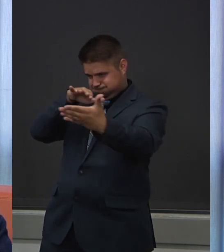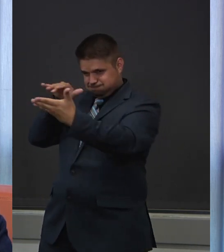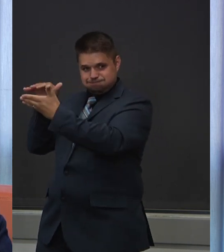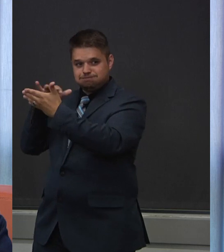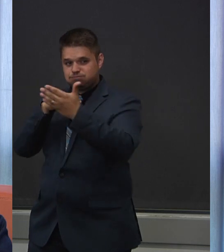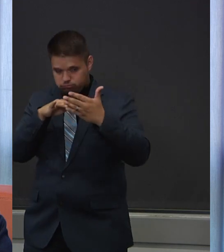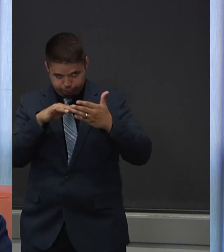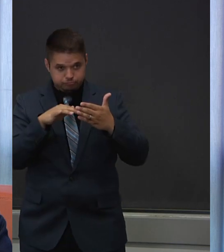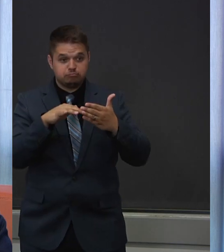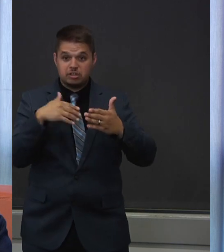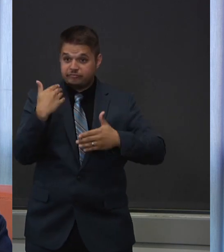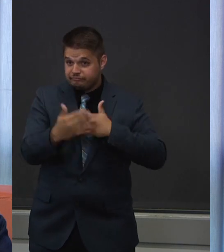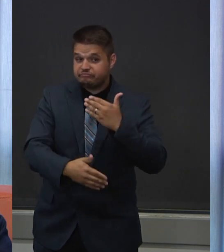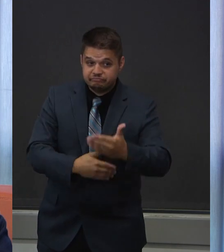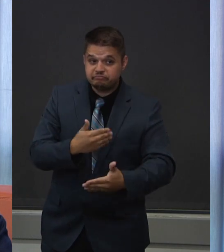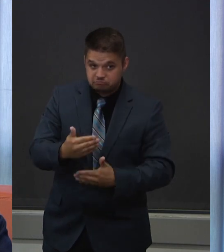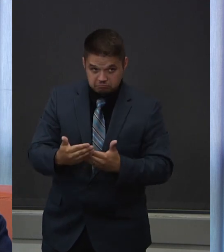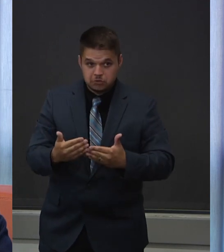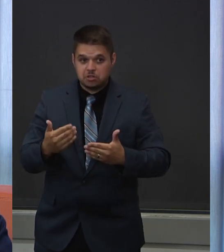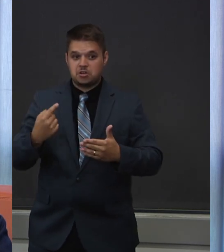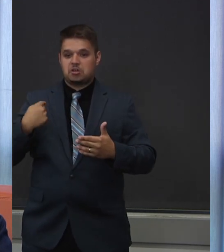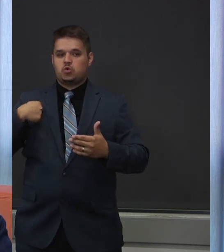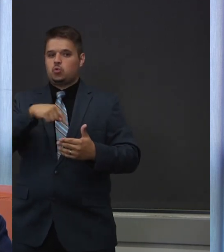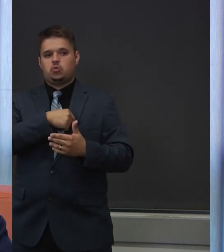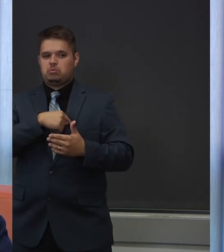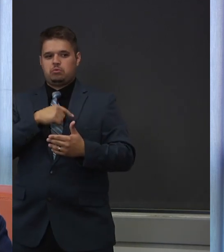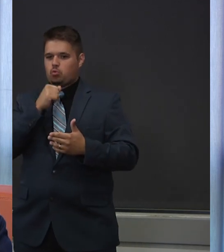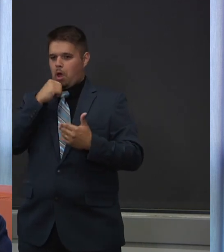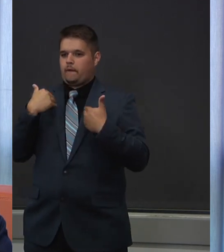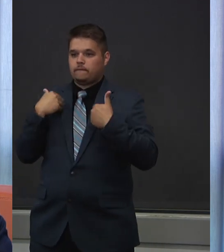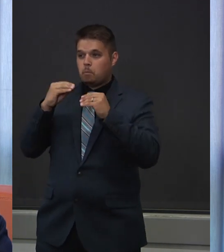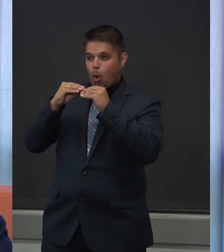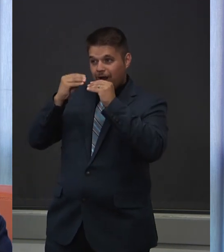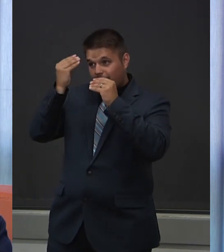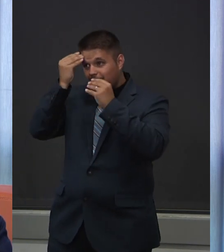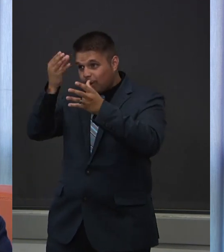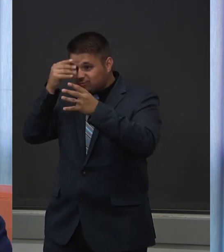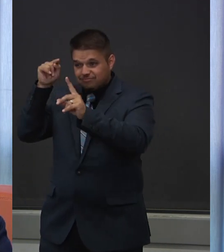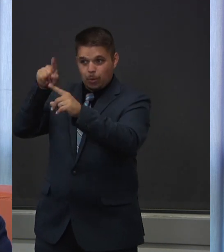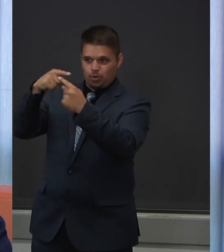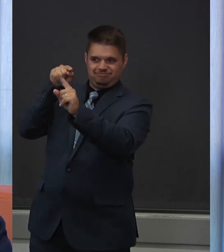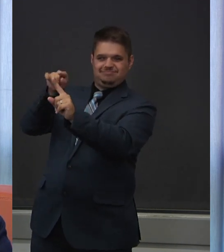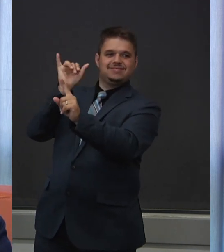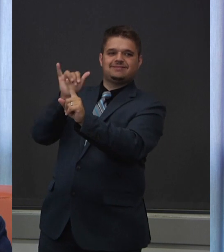Although I don't, I would have to refer you to OHSU for more information on that.